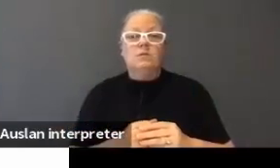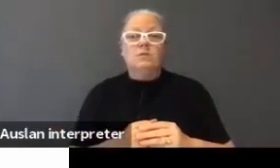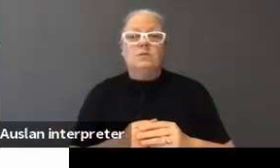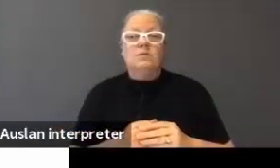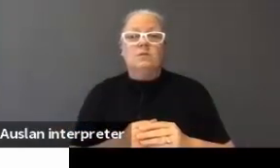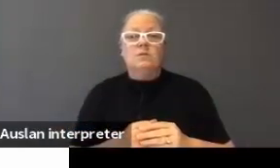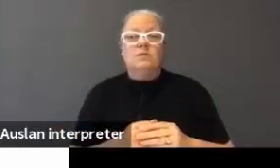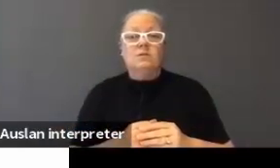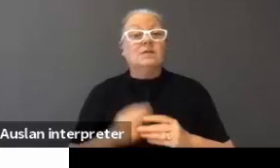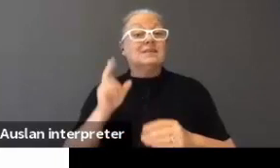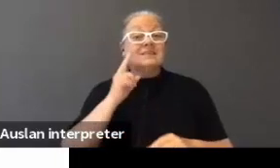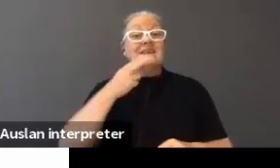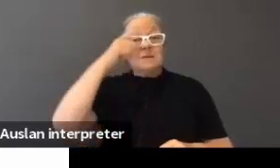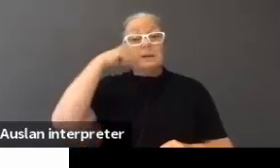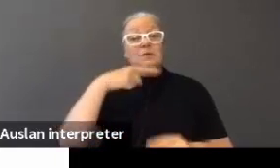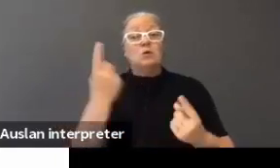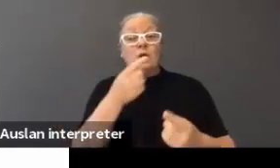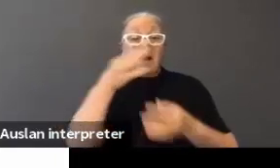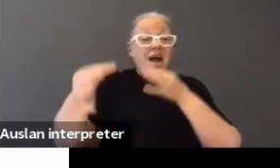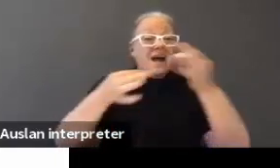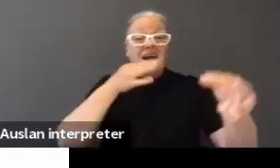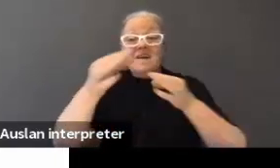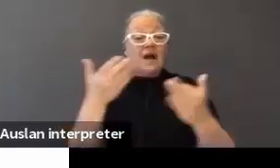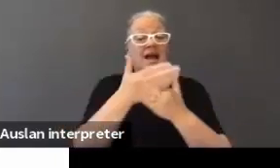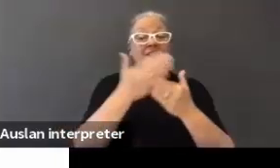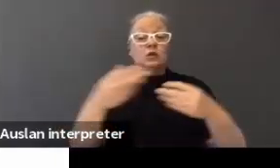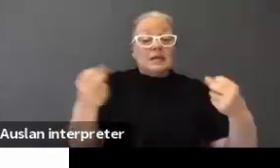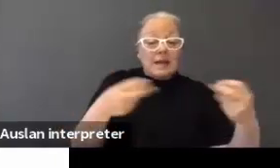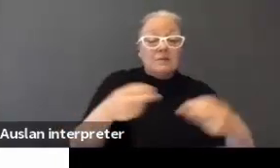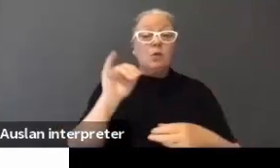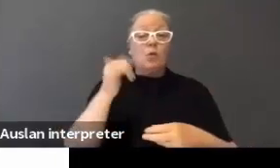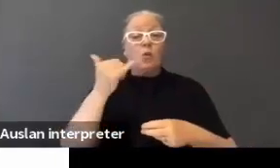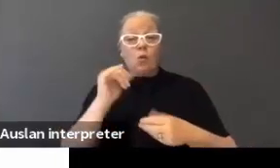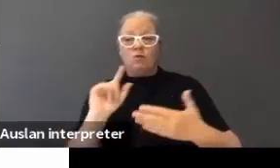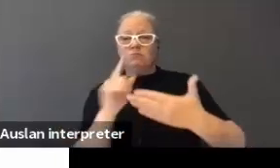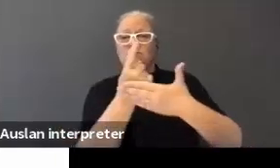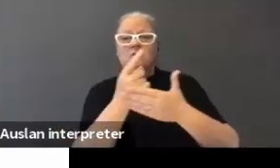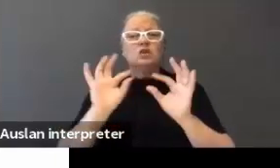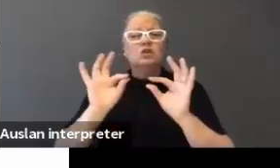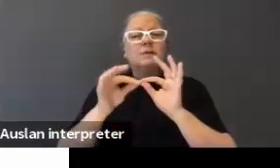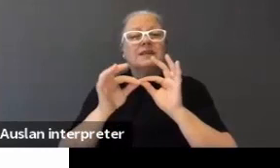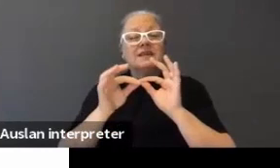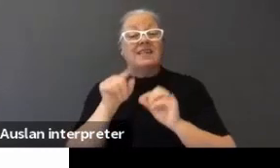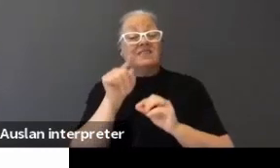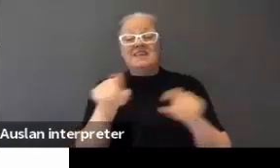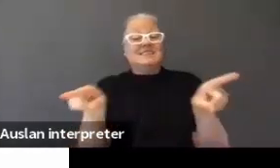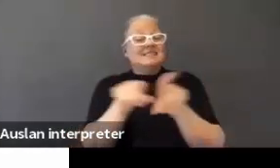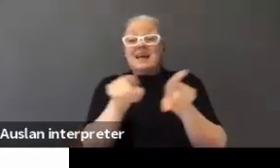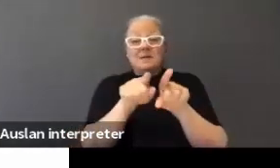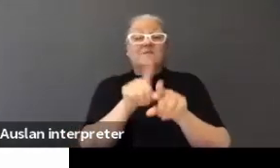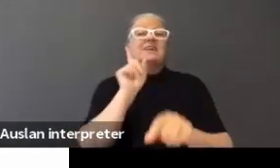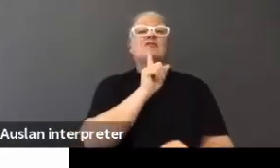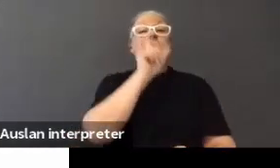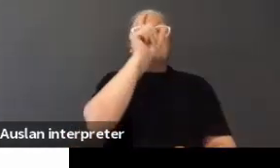Deaf people who are requesting access to captions or interpreting is the equivalent to a hearing person